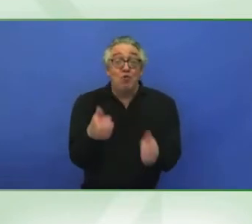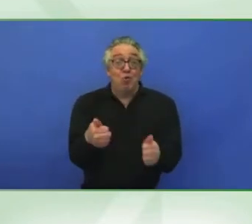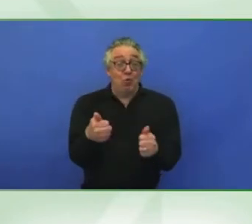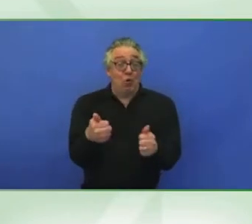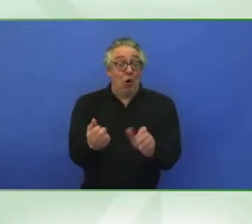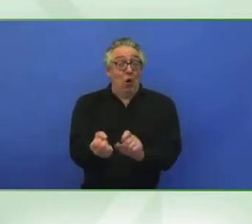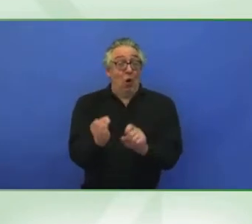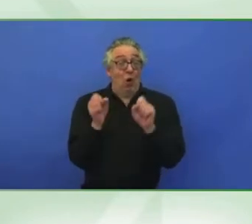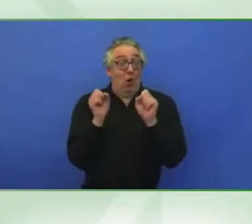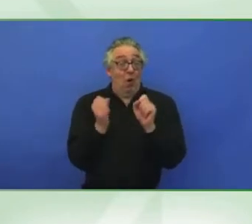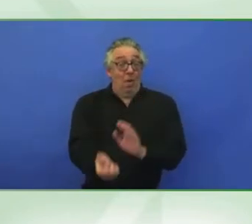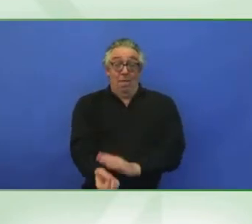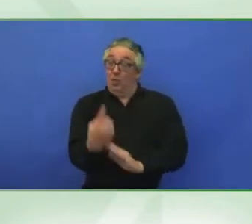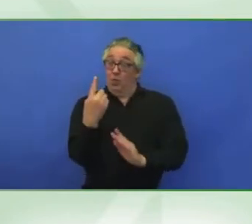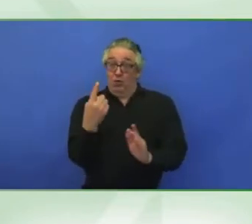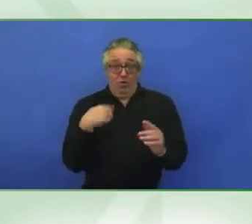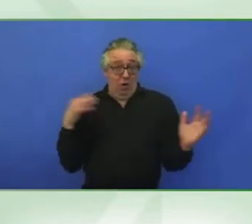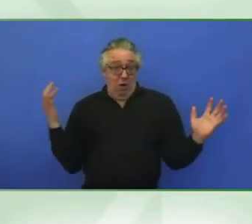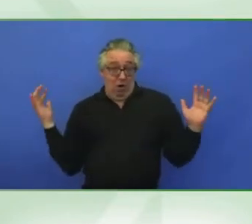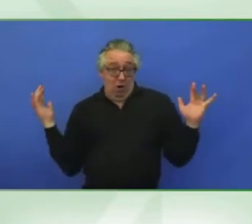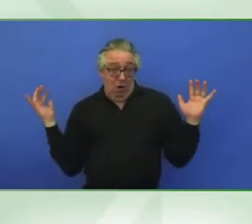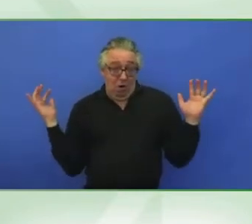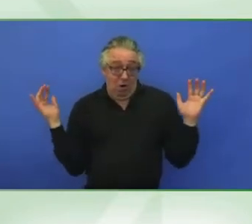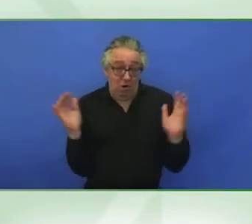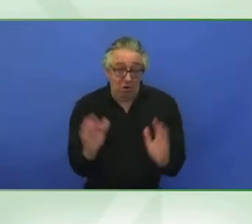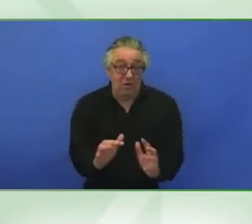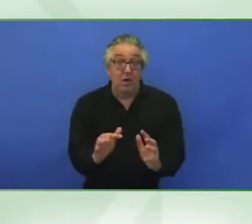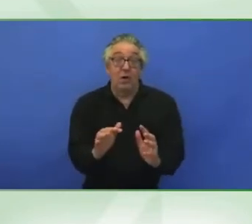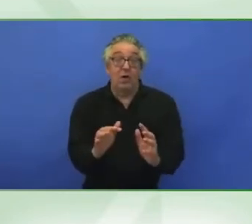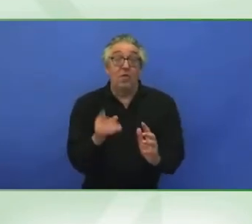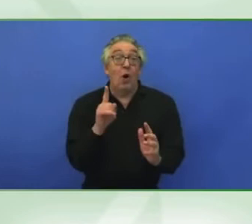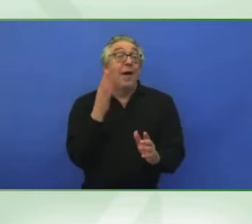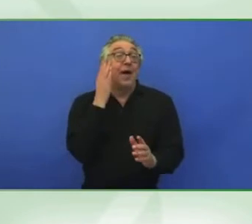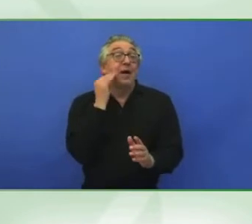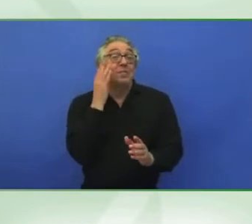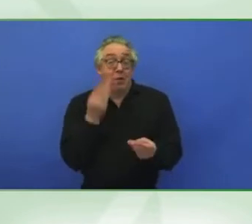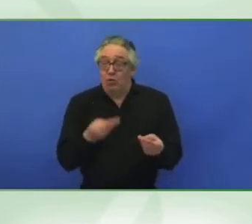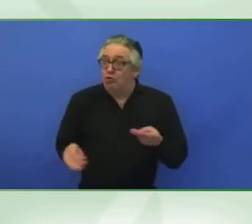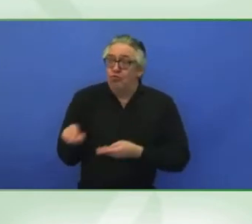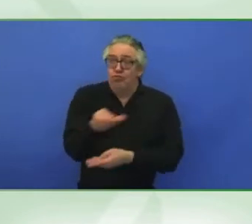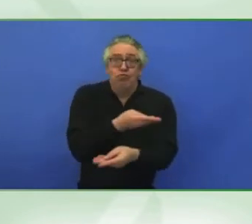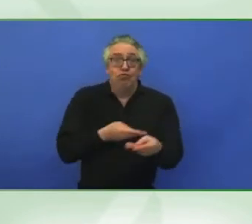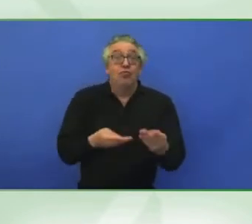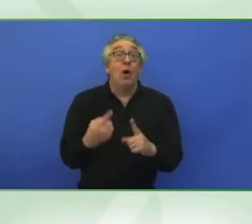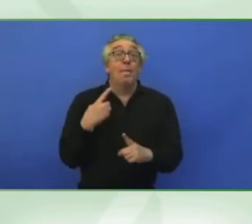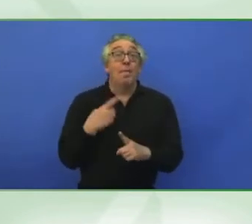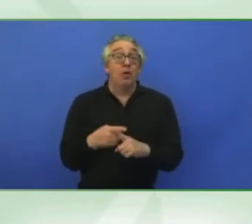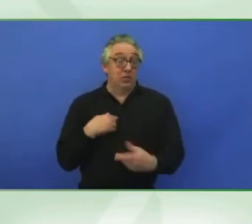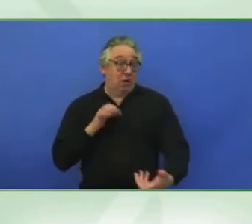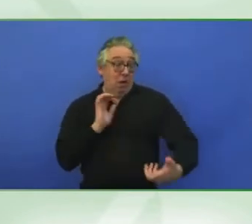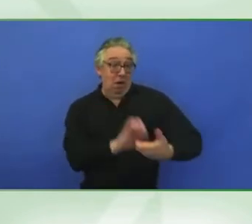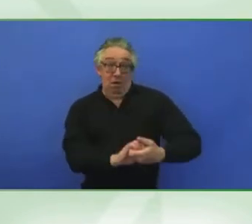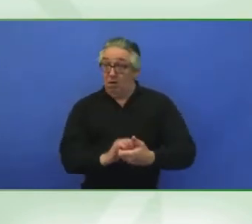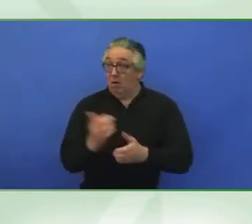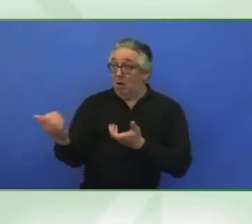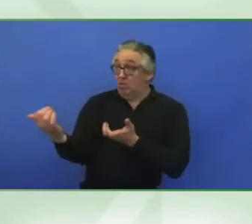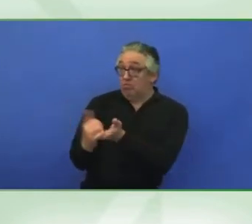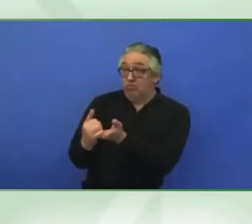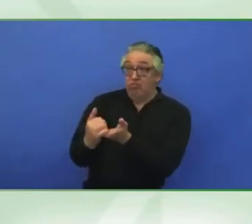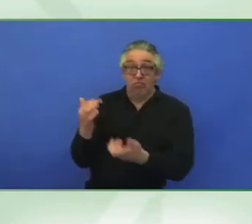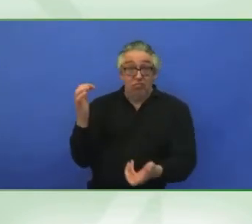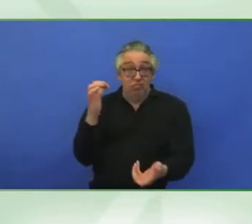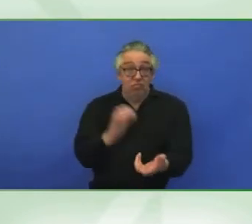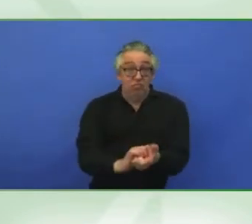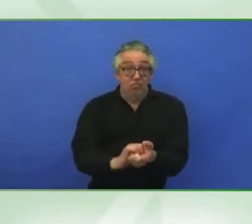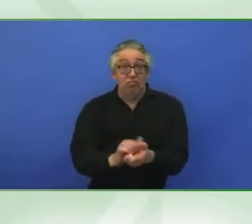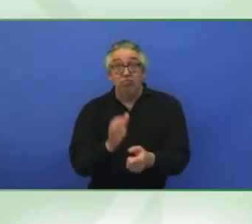to share our experiences, but also to work together going forward. Thank you.